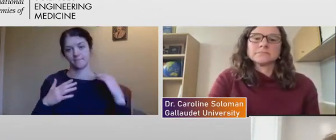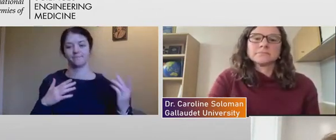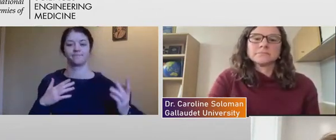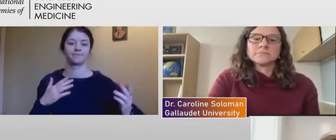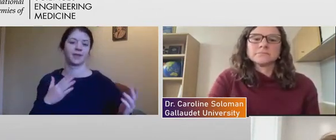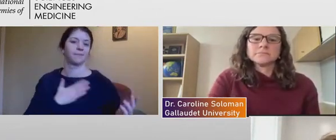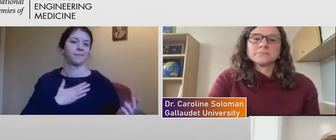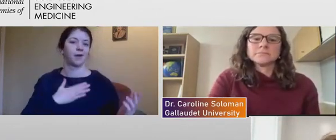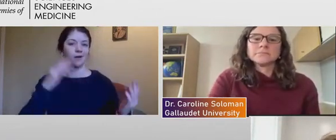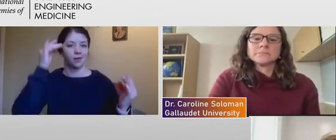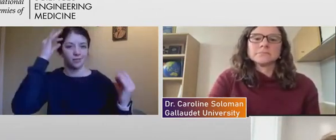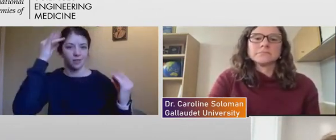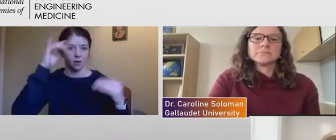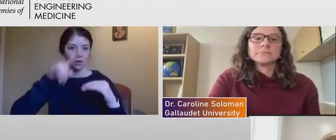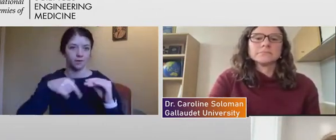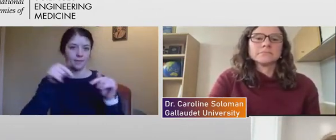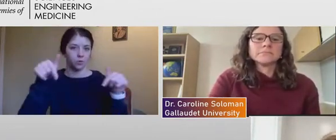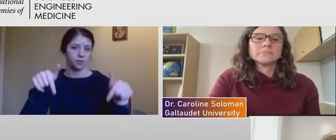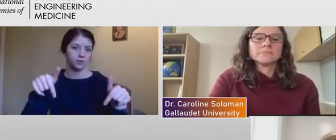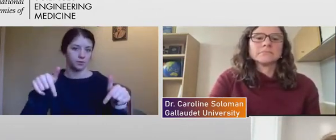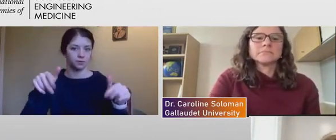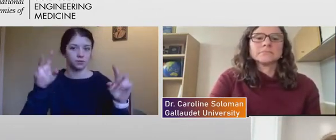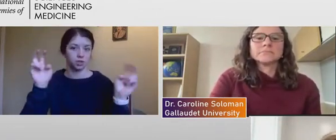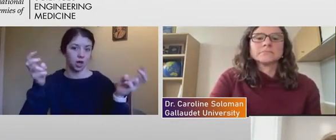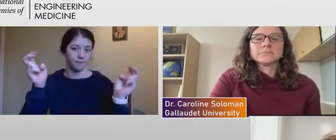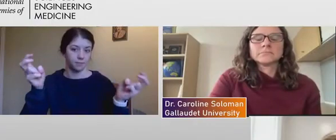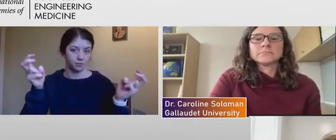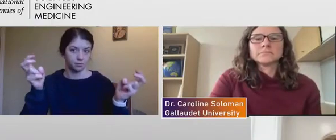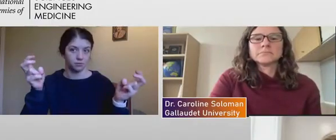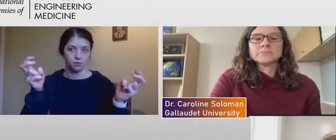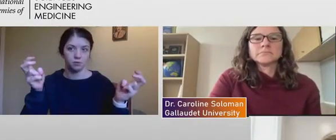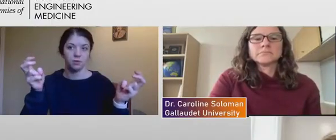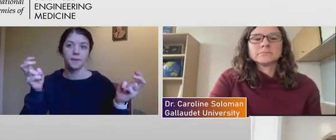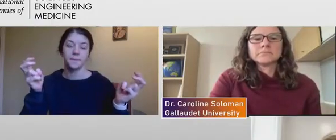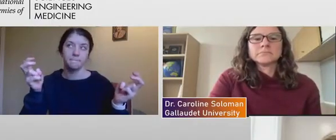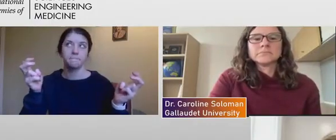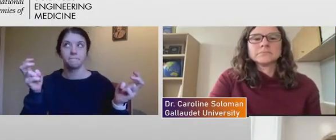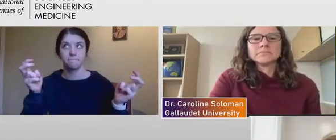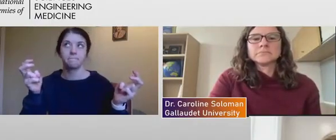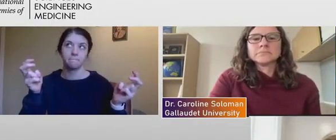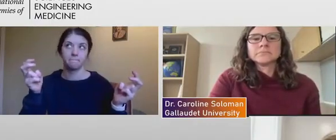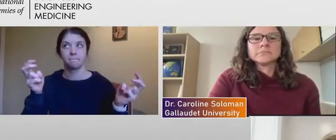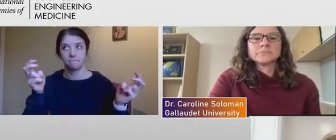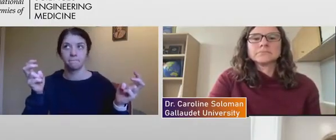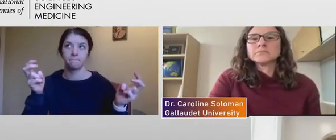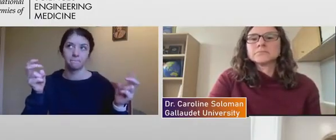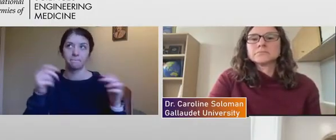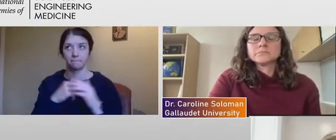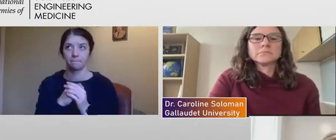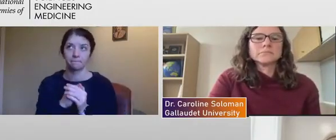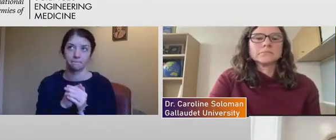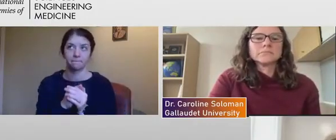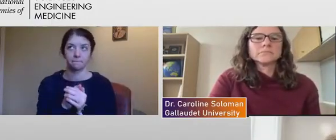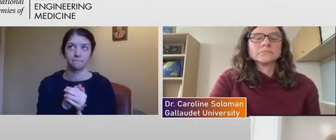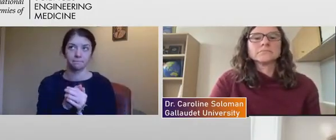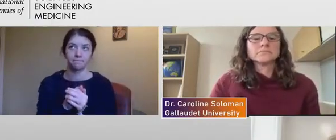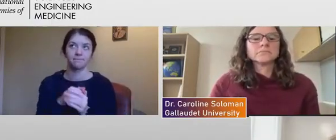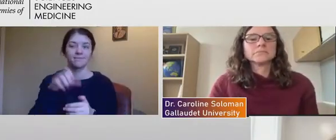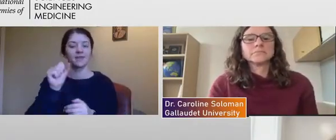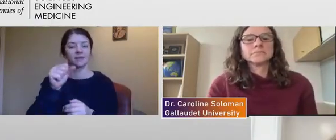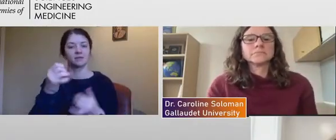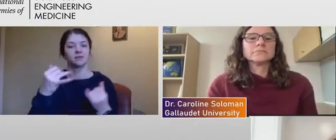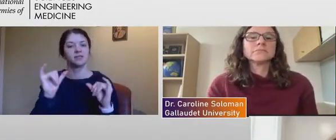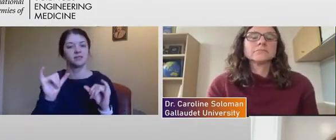uh, thought on this, uh, uh, topic is that, um, yeah, I think we're still in the infancy of